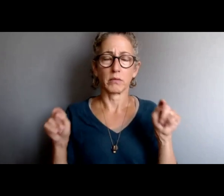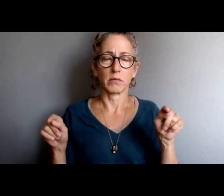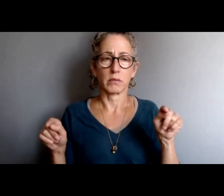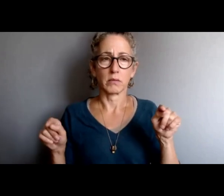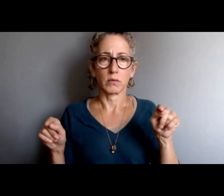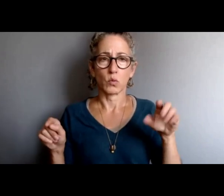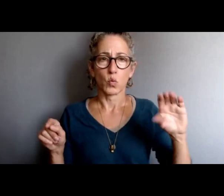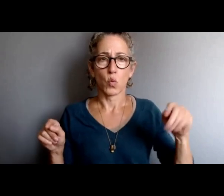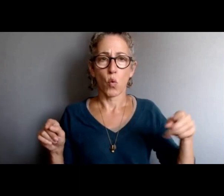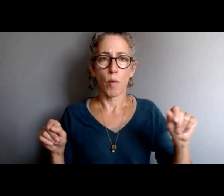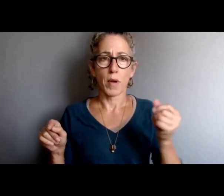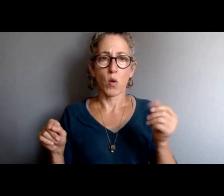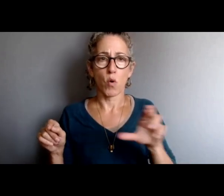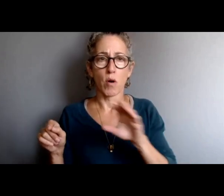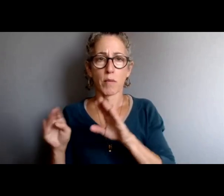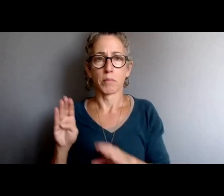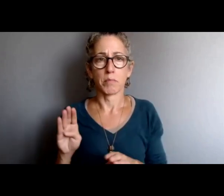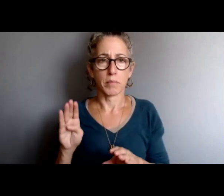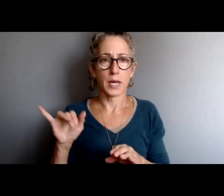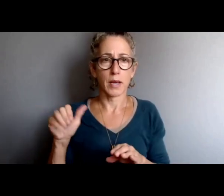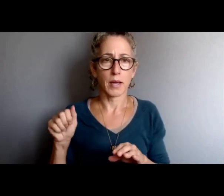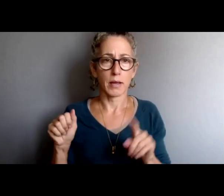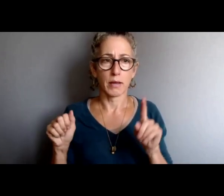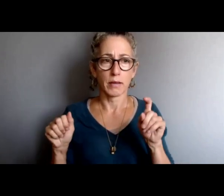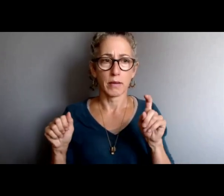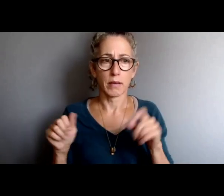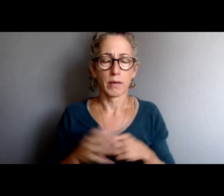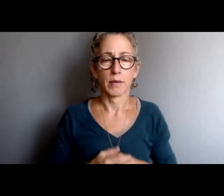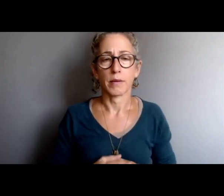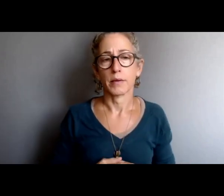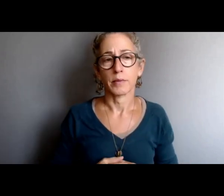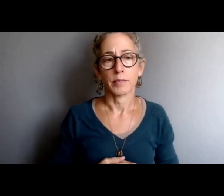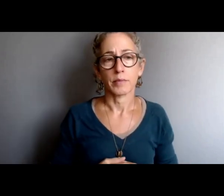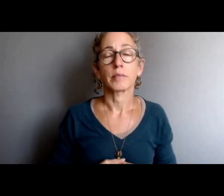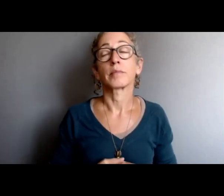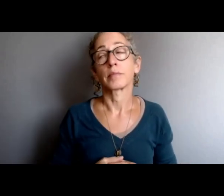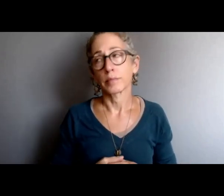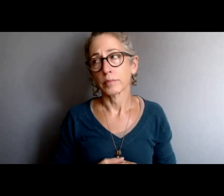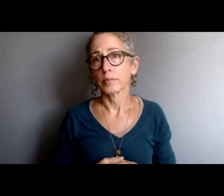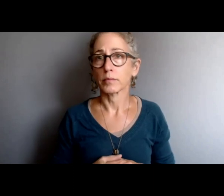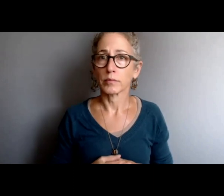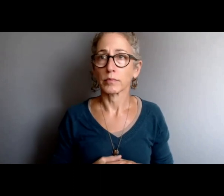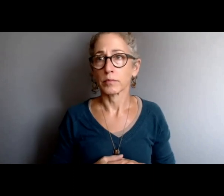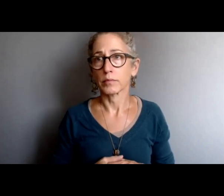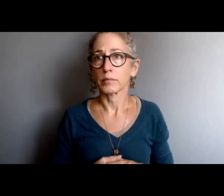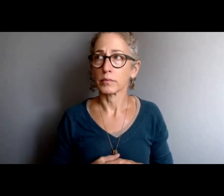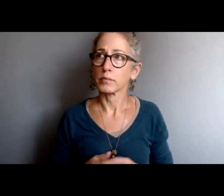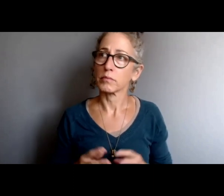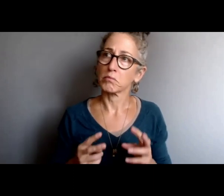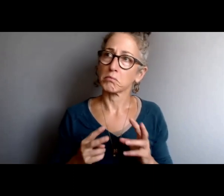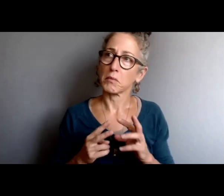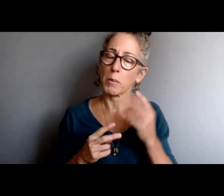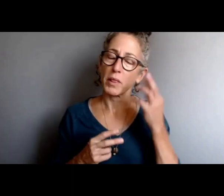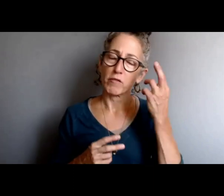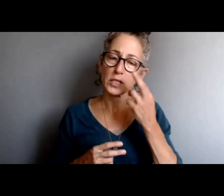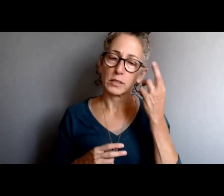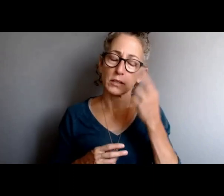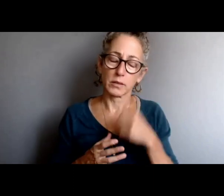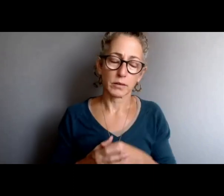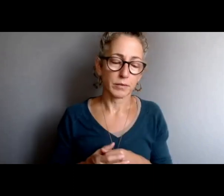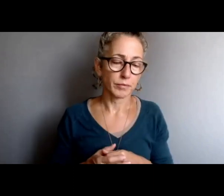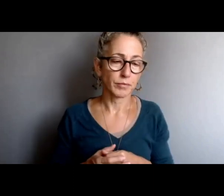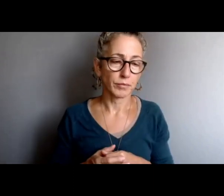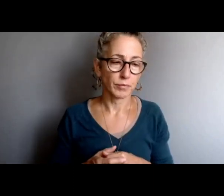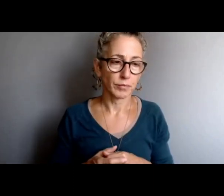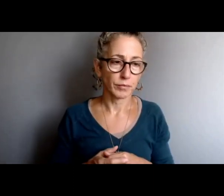Sure, it's a couple of reasons. You know, first and foremost, we can, you can, everyone can, should and be rest